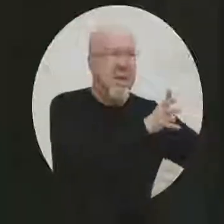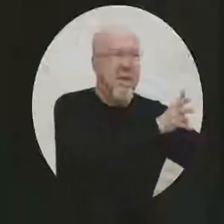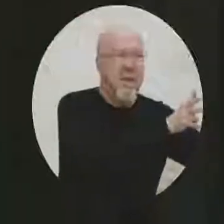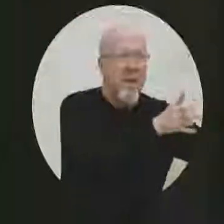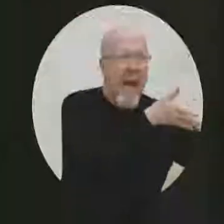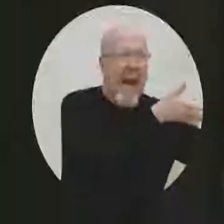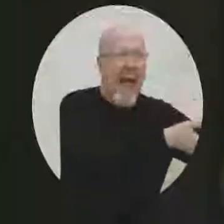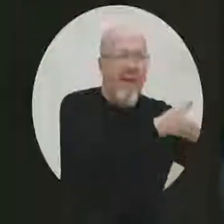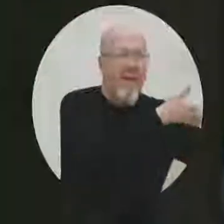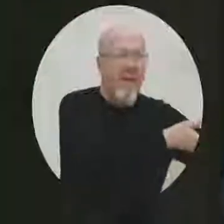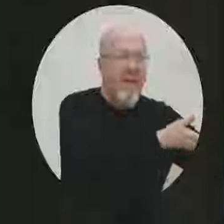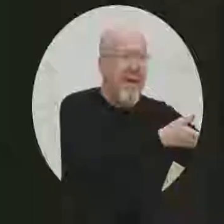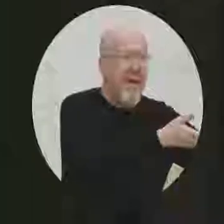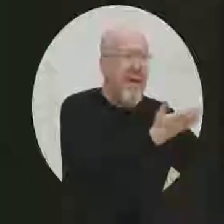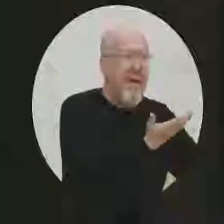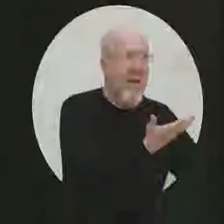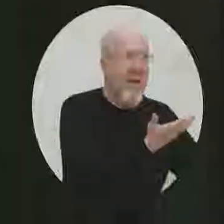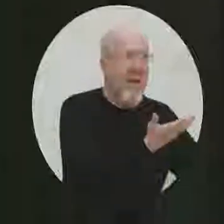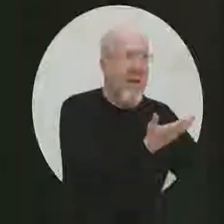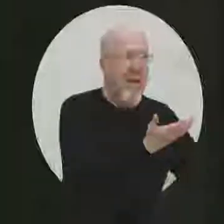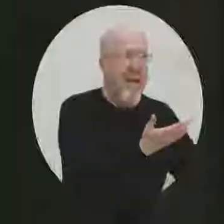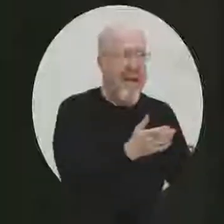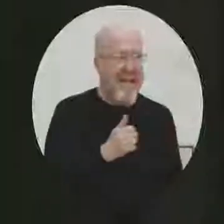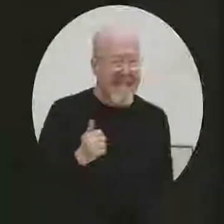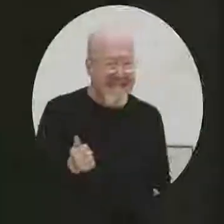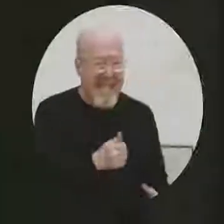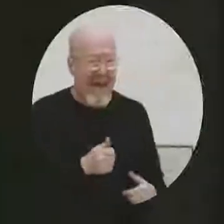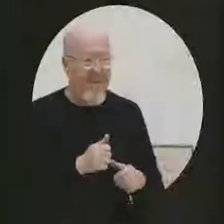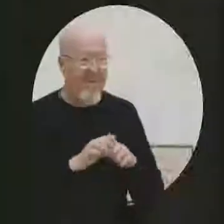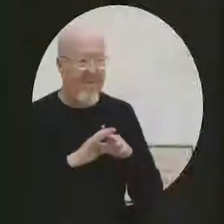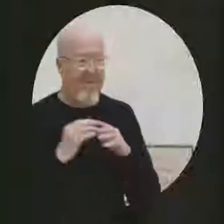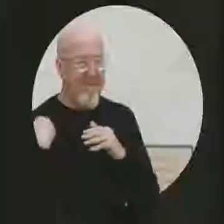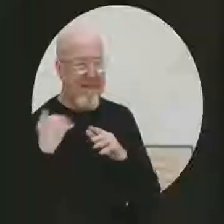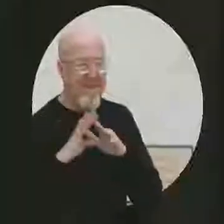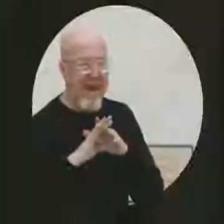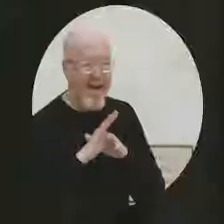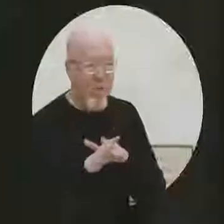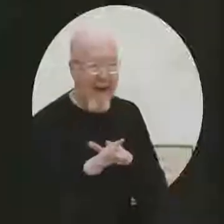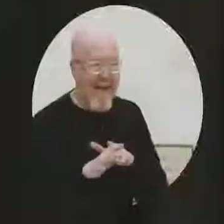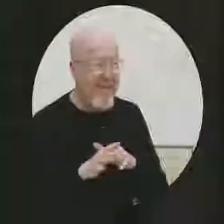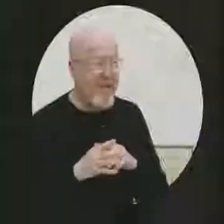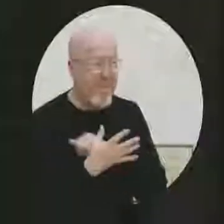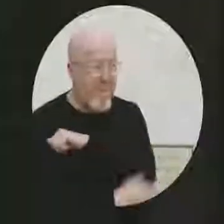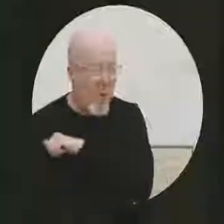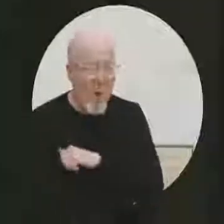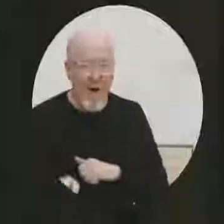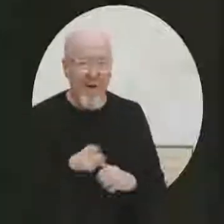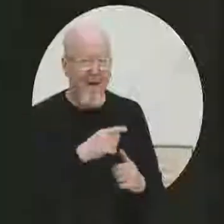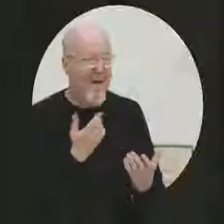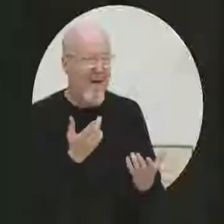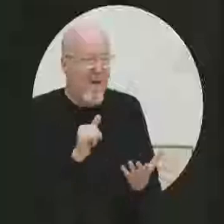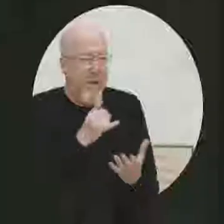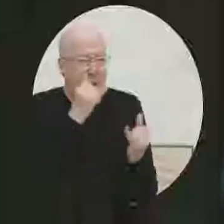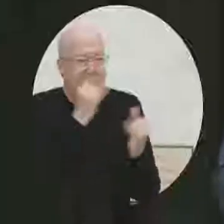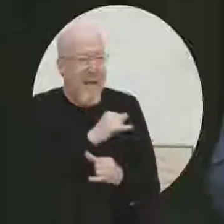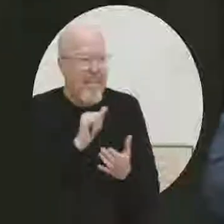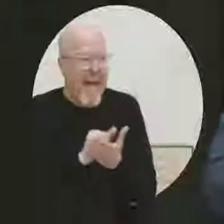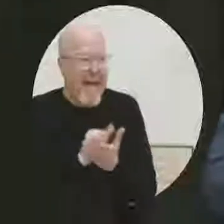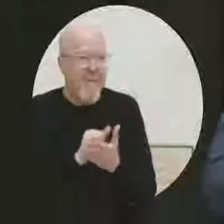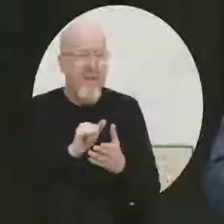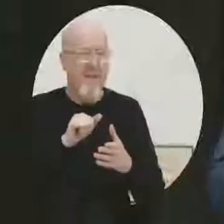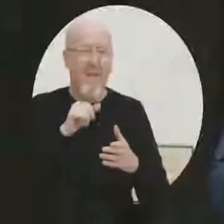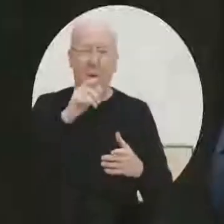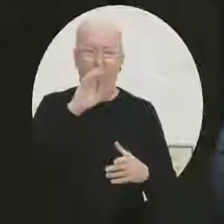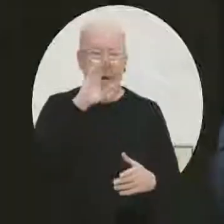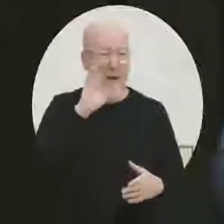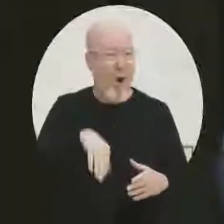dots? Like, self-evacuation for the economically disenfranchised is not really an option. The levees are going